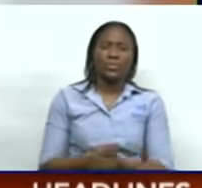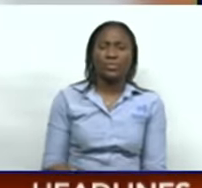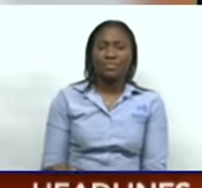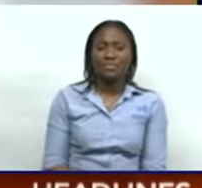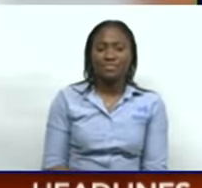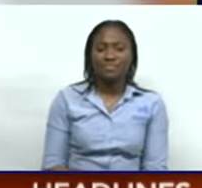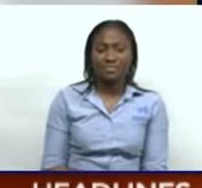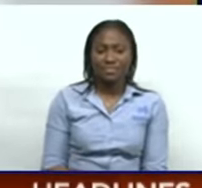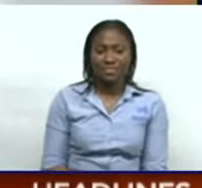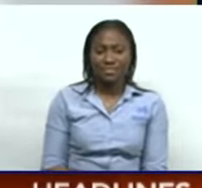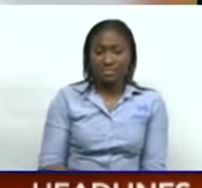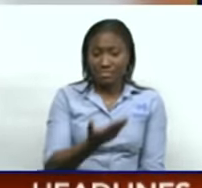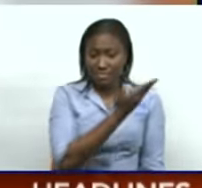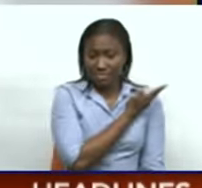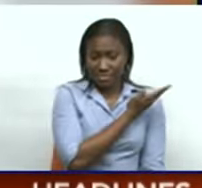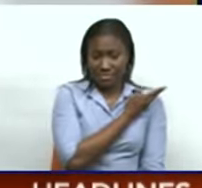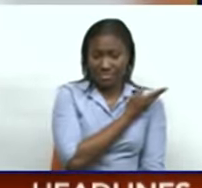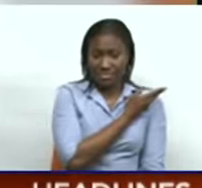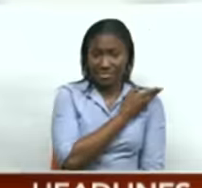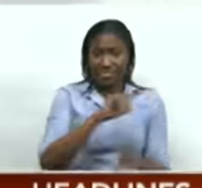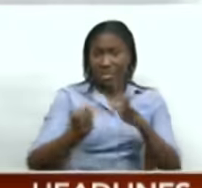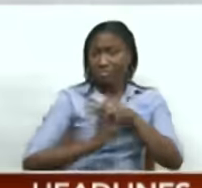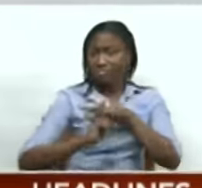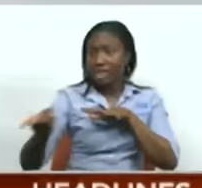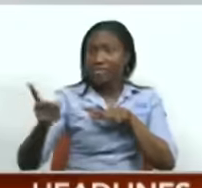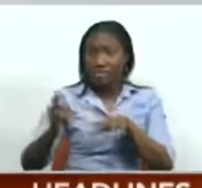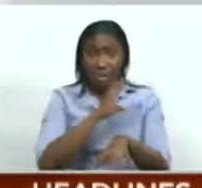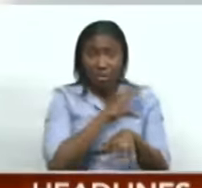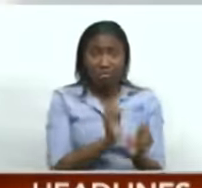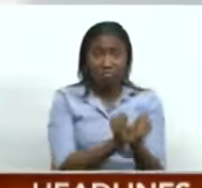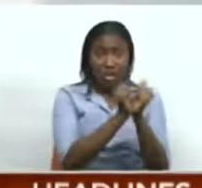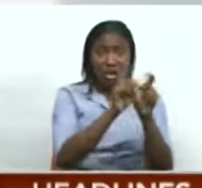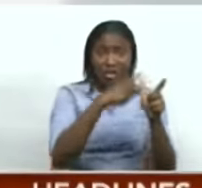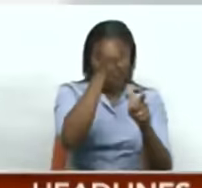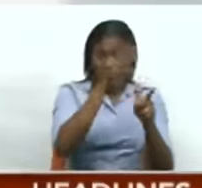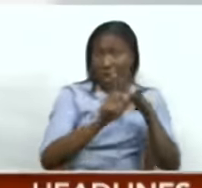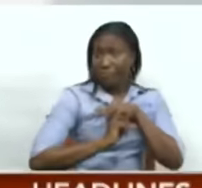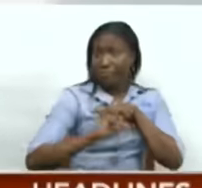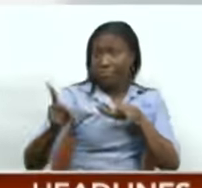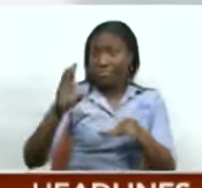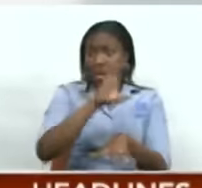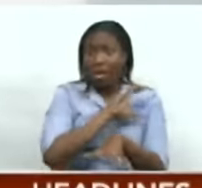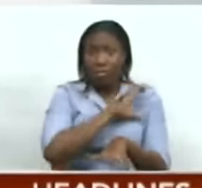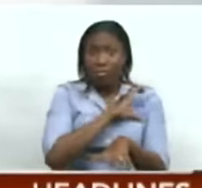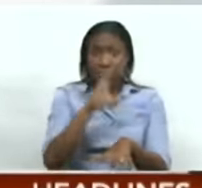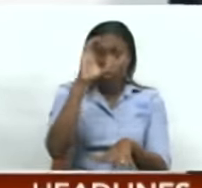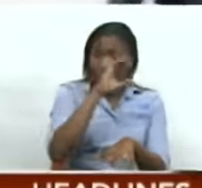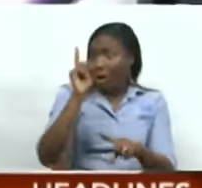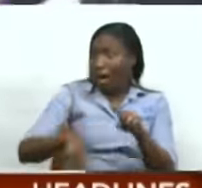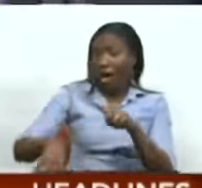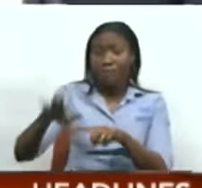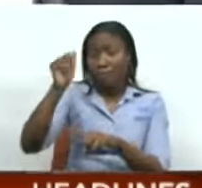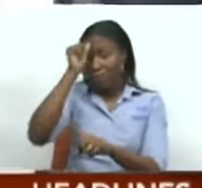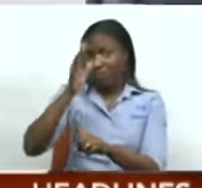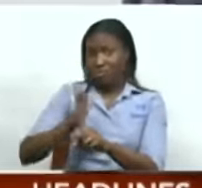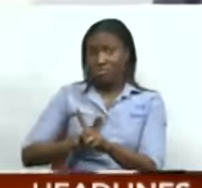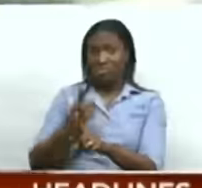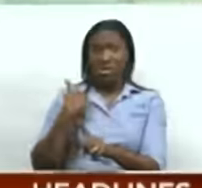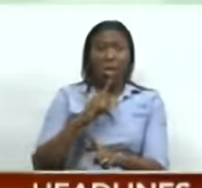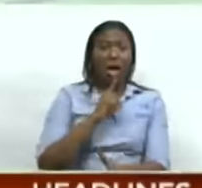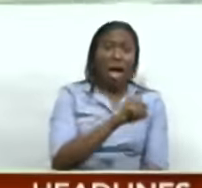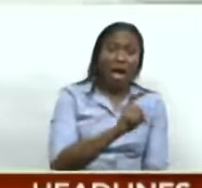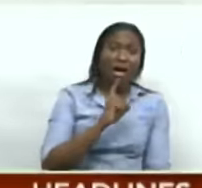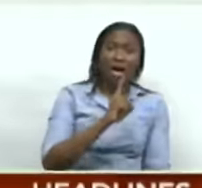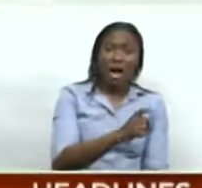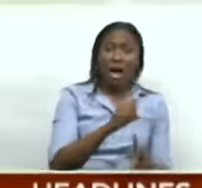That Anthony Smith is a fugitive. Since then, the Minister of National Security had not been responding to our questions. But